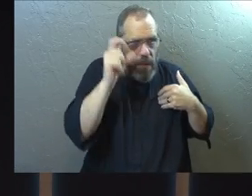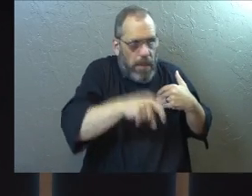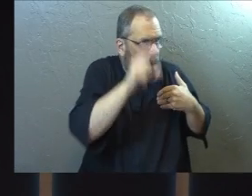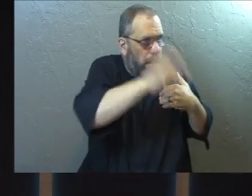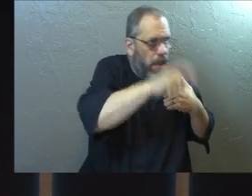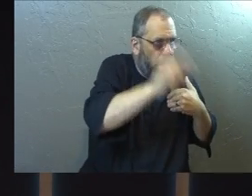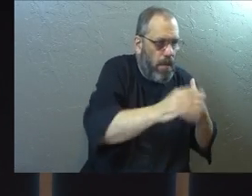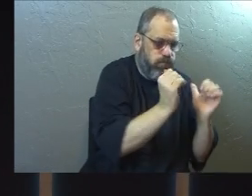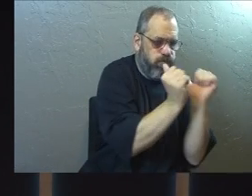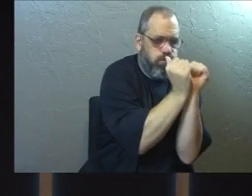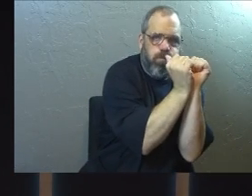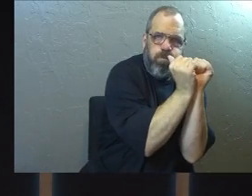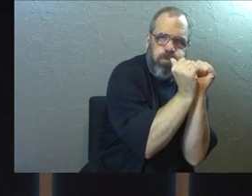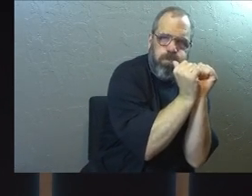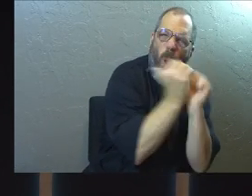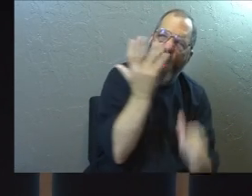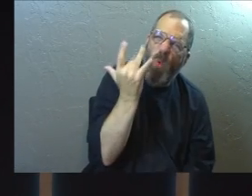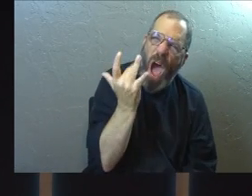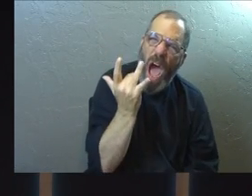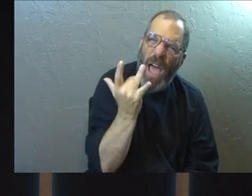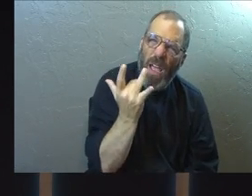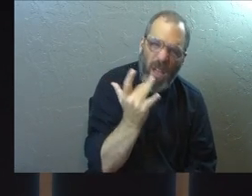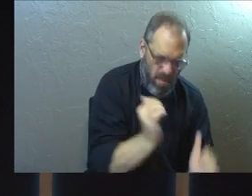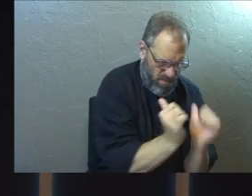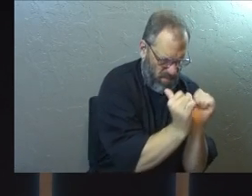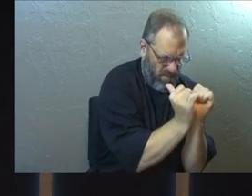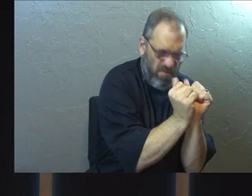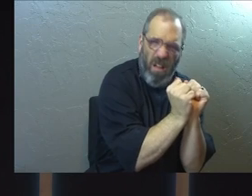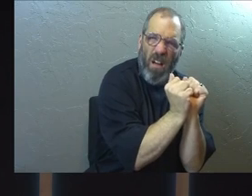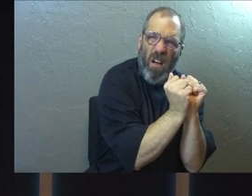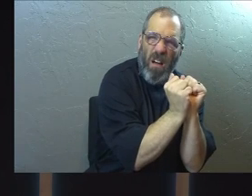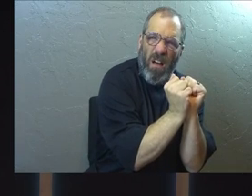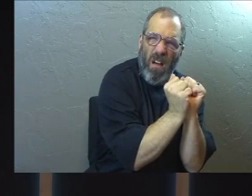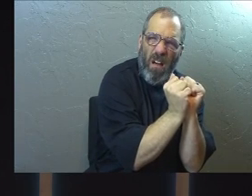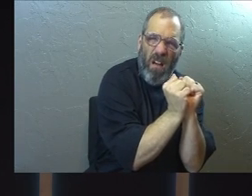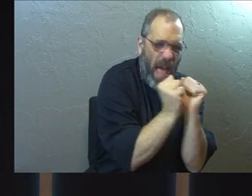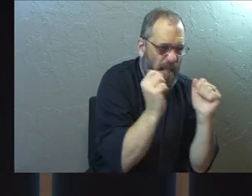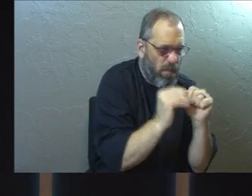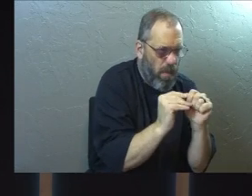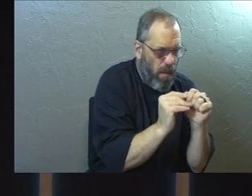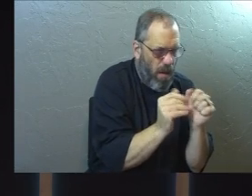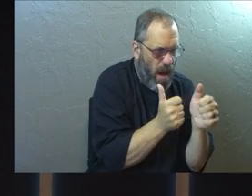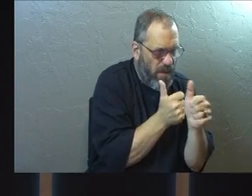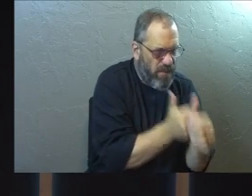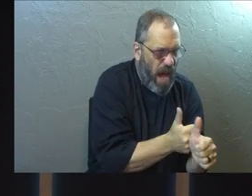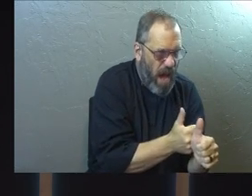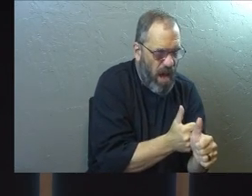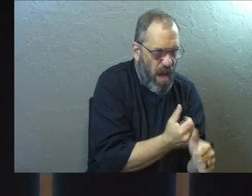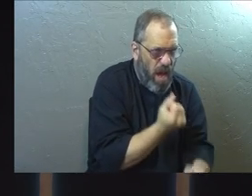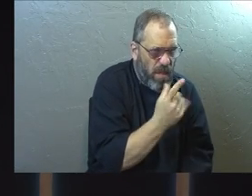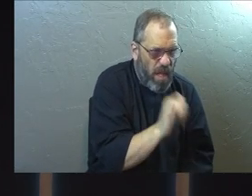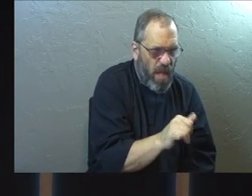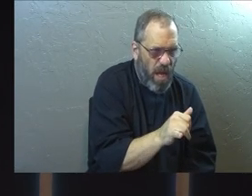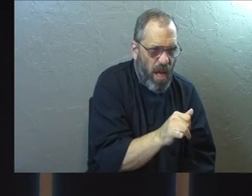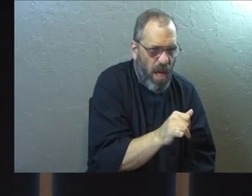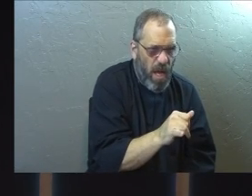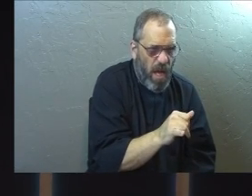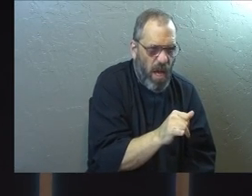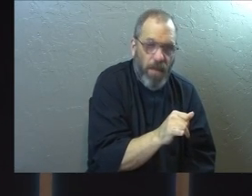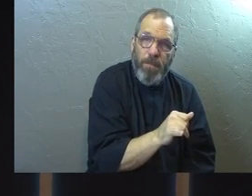now. You're enslaved to it. But why is that true? And the more you start to go down that road, the more you realize that